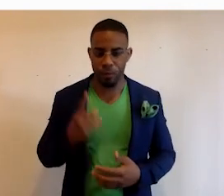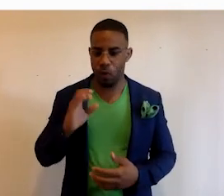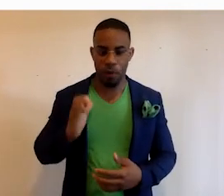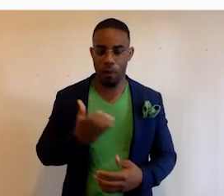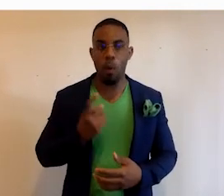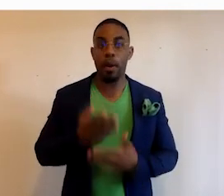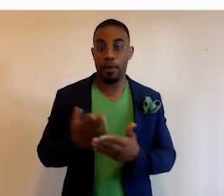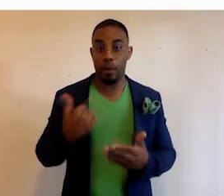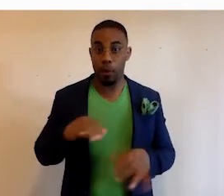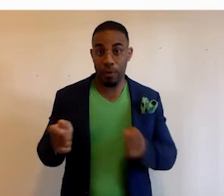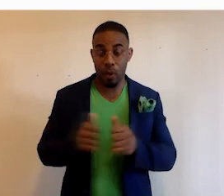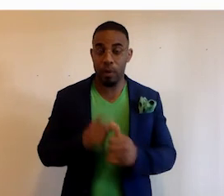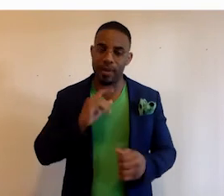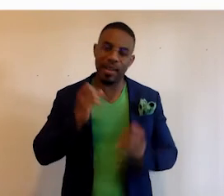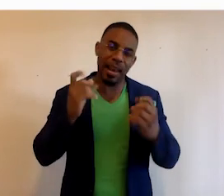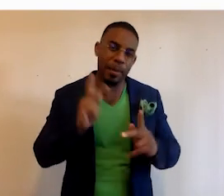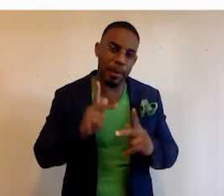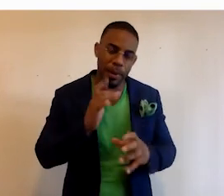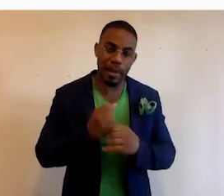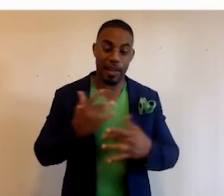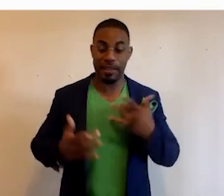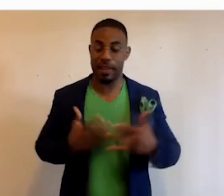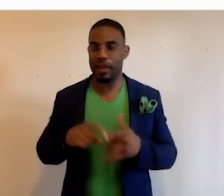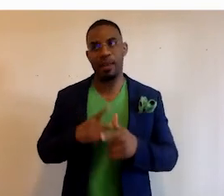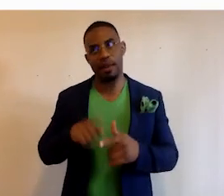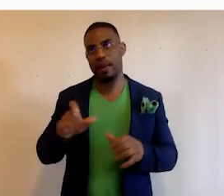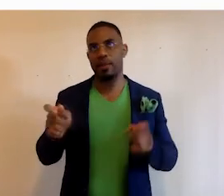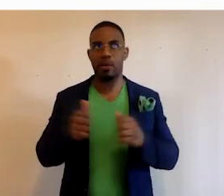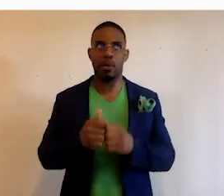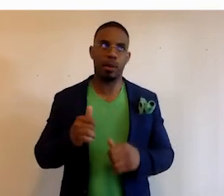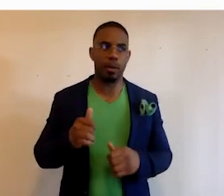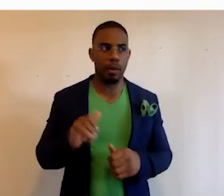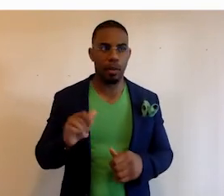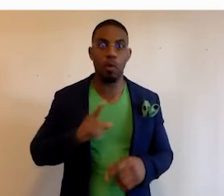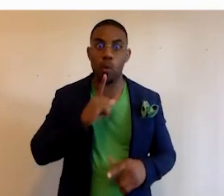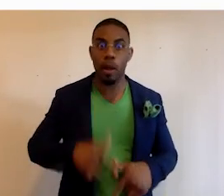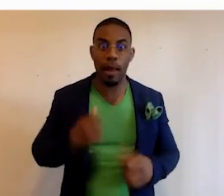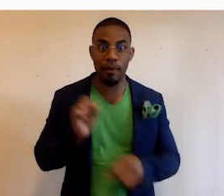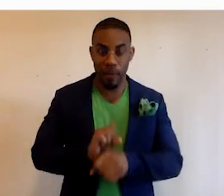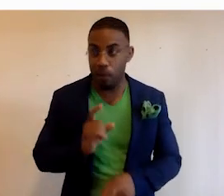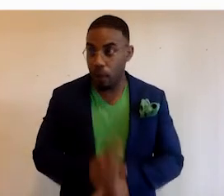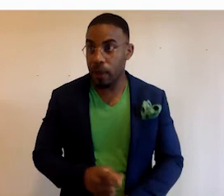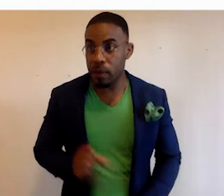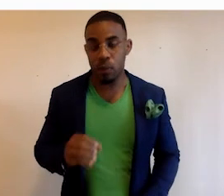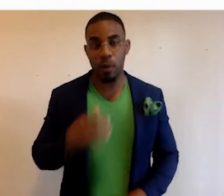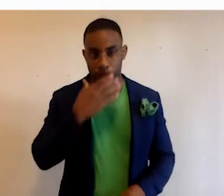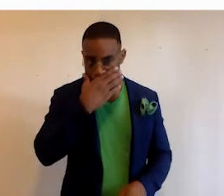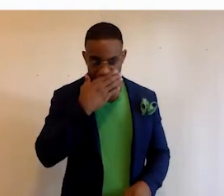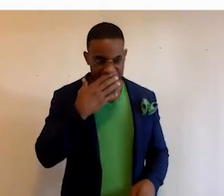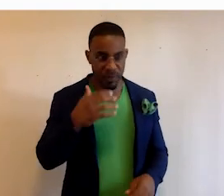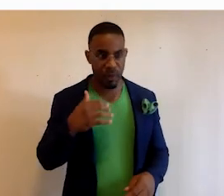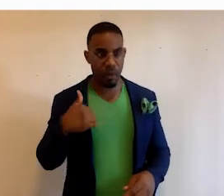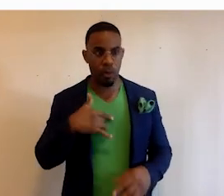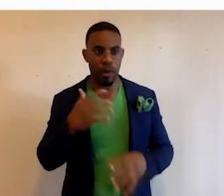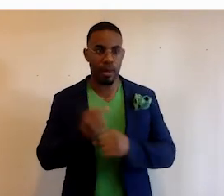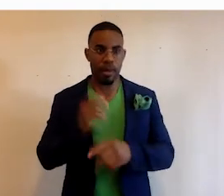of our, one of the things that we've dealt with is there are a lot of people that get excited, but then they have to deal with their real life jobs. Right. So we end